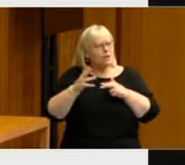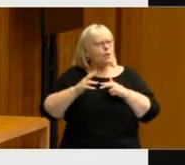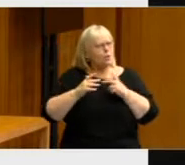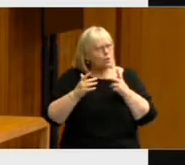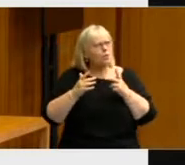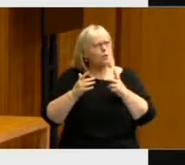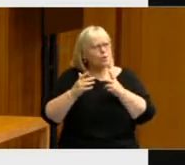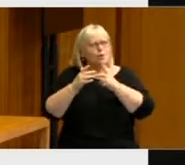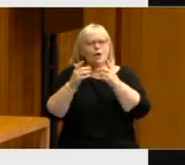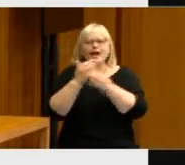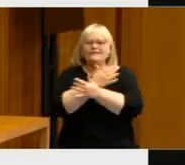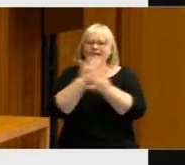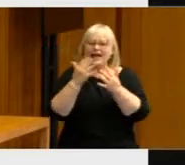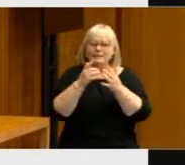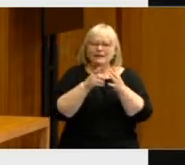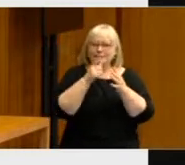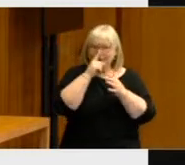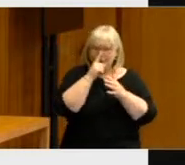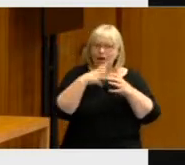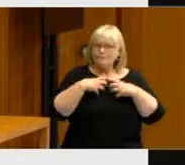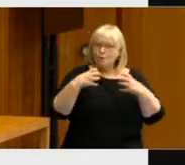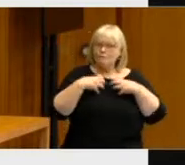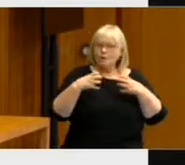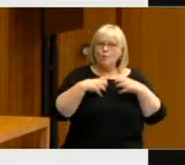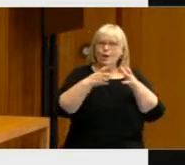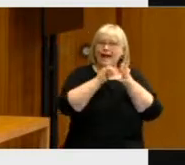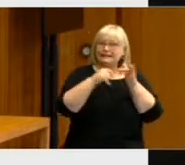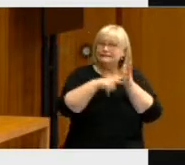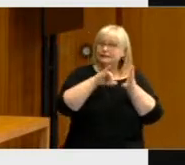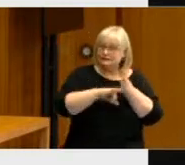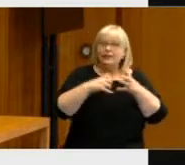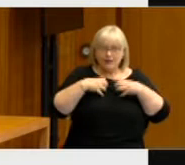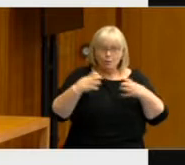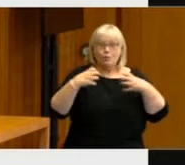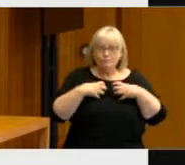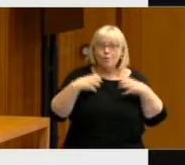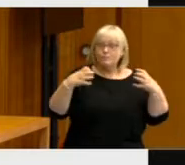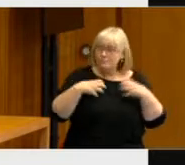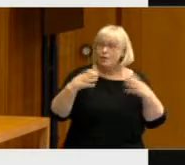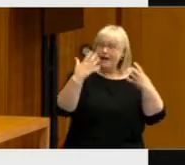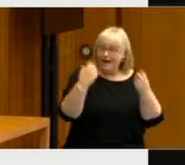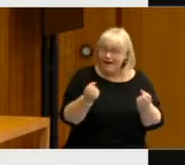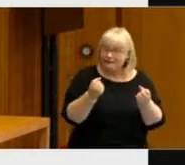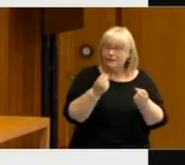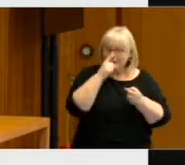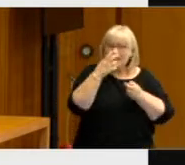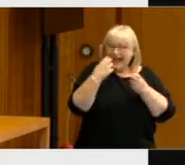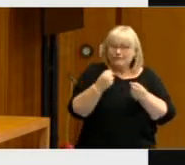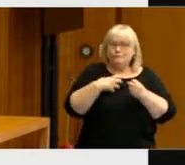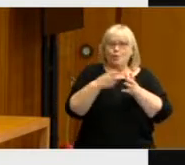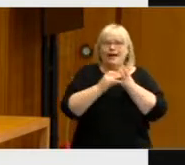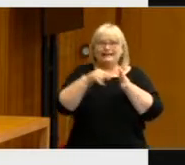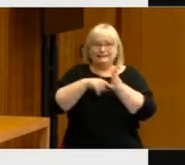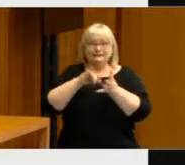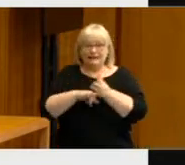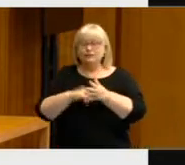in the proportion of asset ownership across the electorate, which has become really hugely important. And you can see from